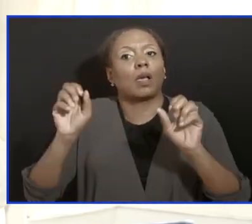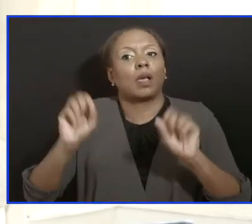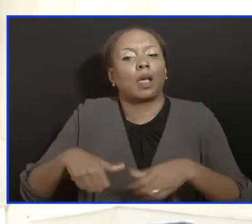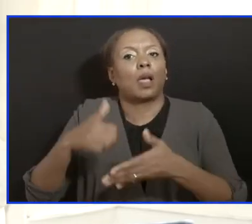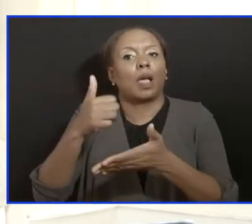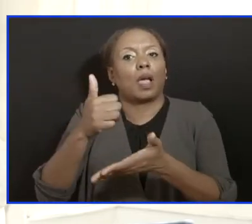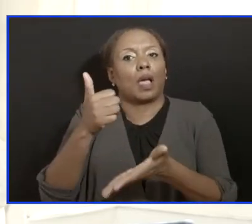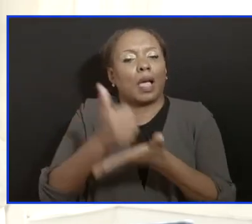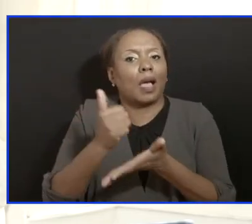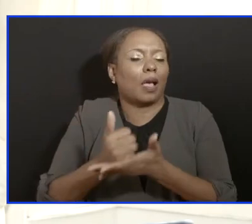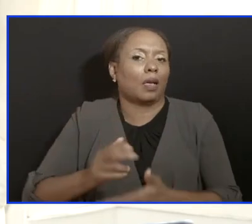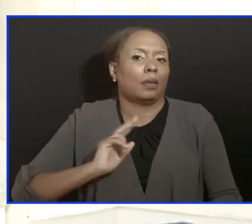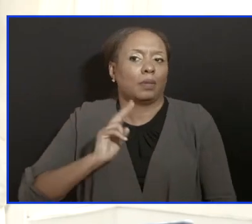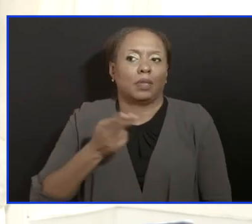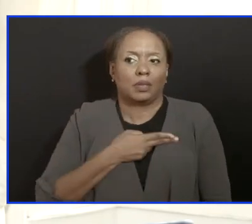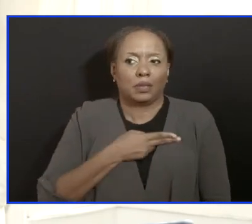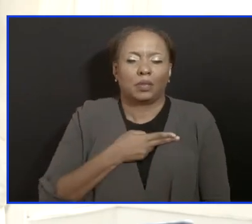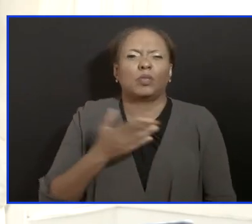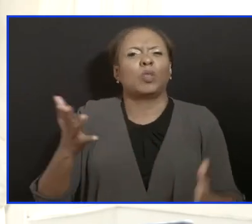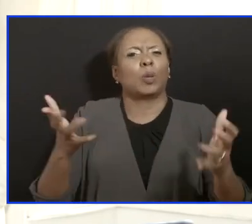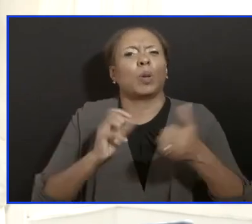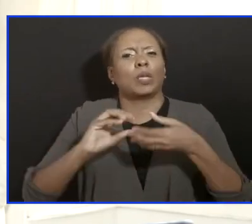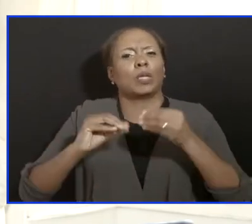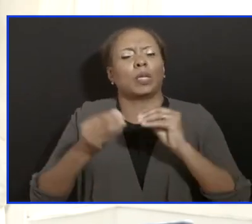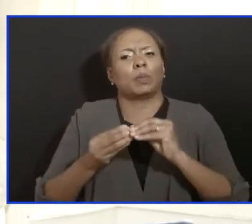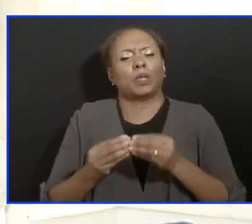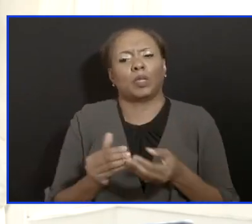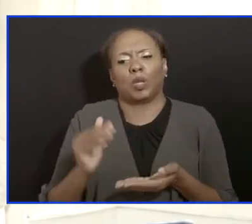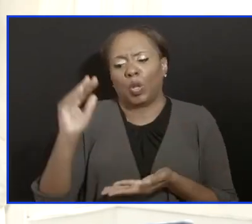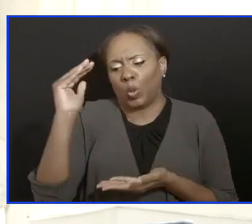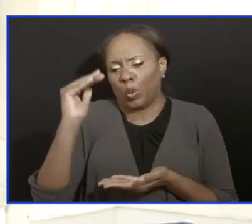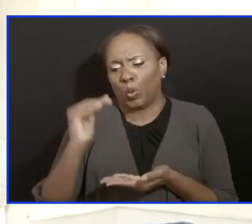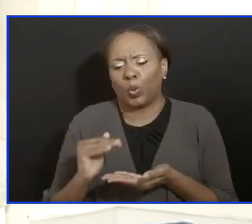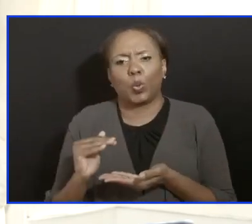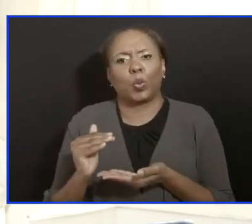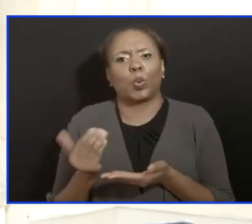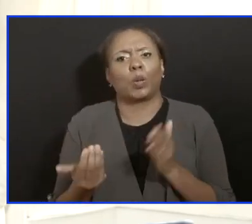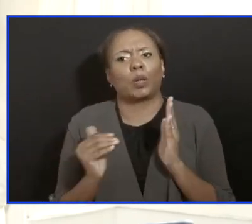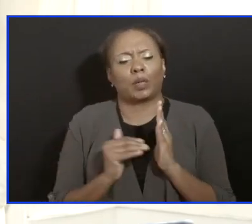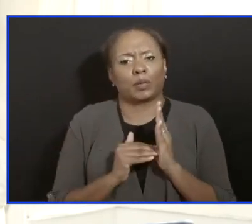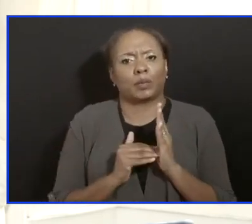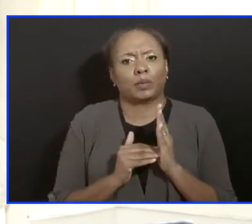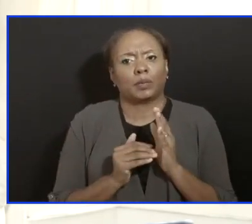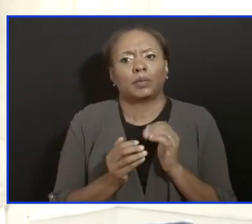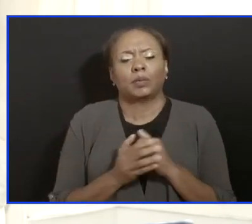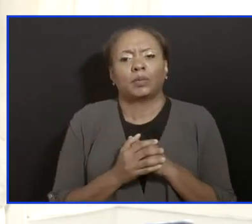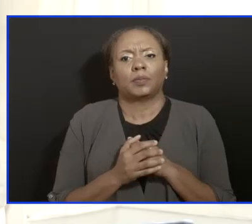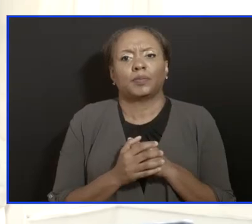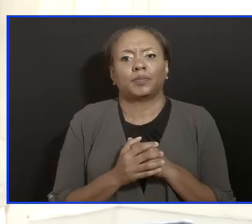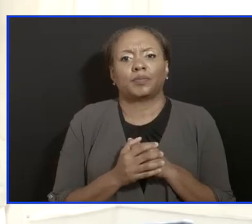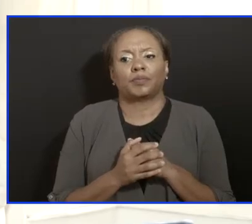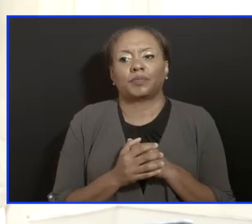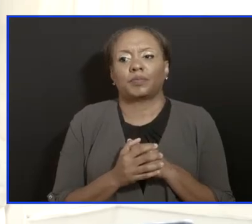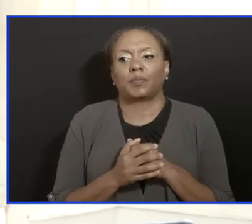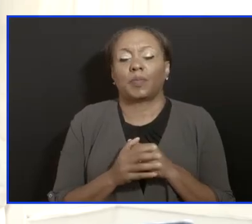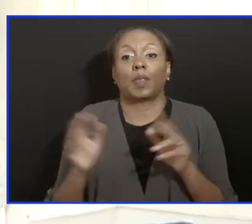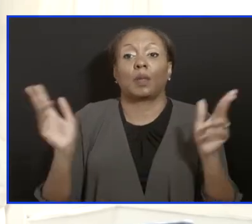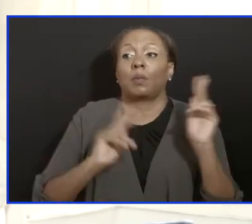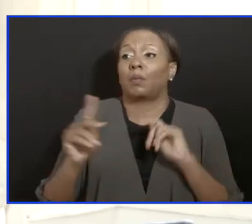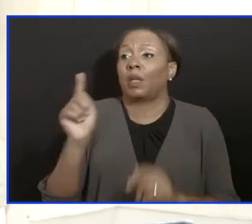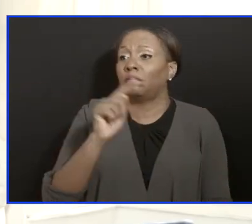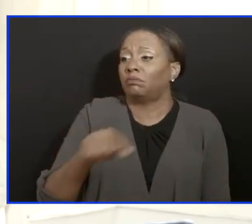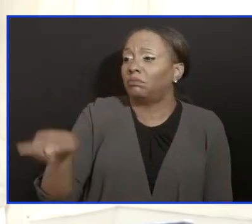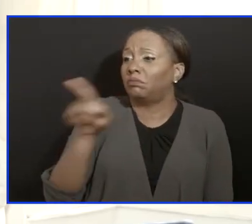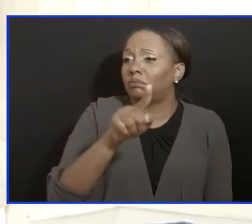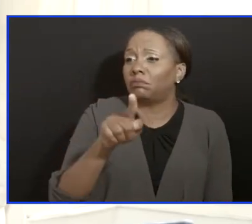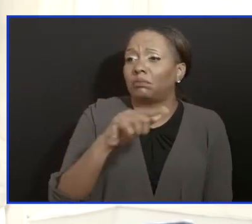down. It's the things that you will do on the ground that will impact change. It's those out there who are not vaccinated and rethinking